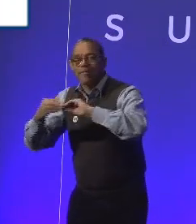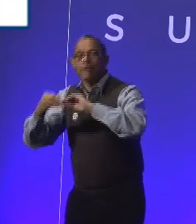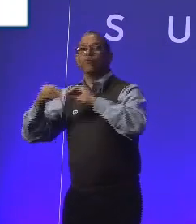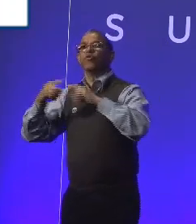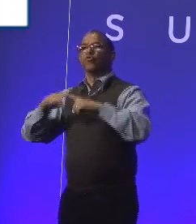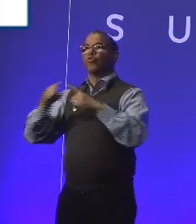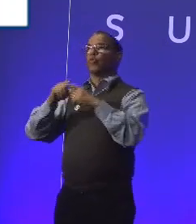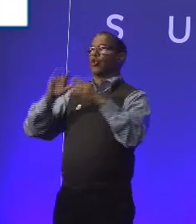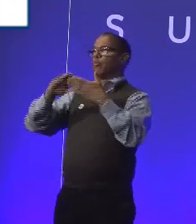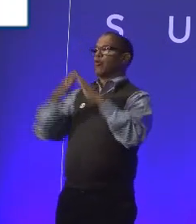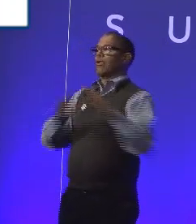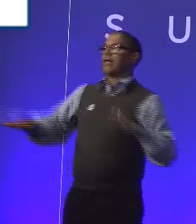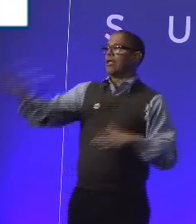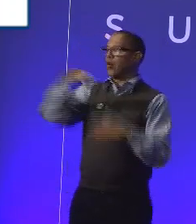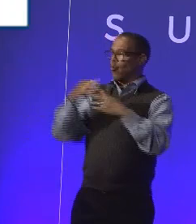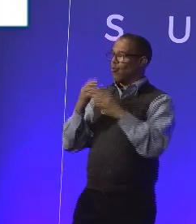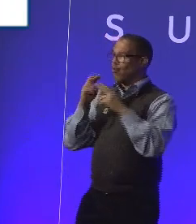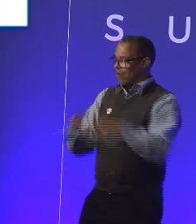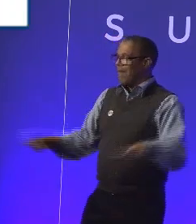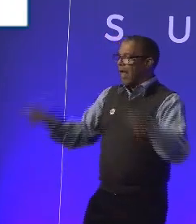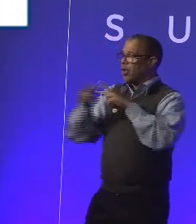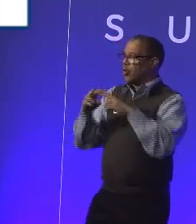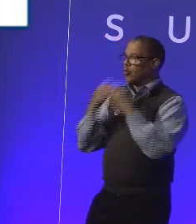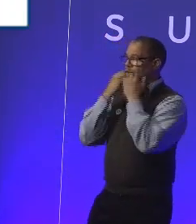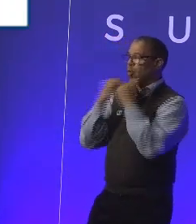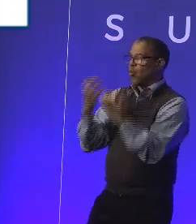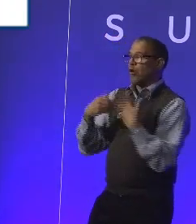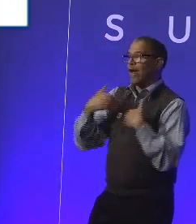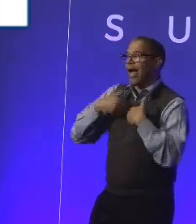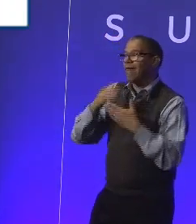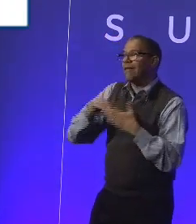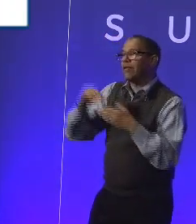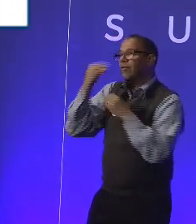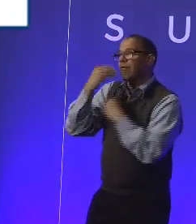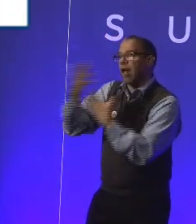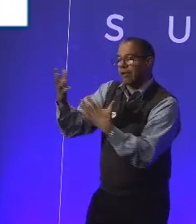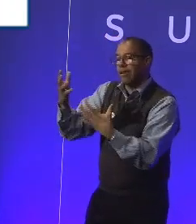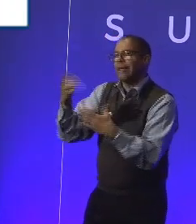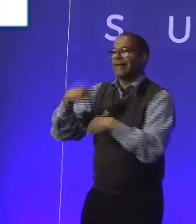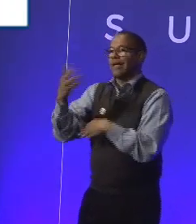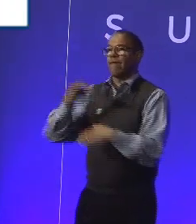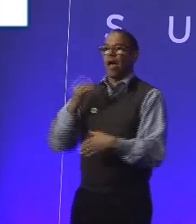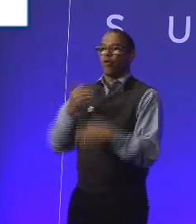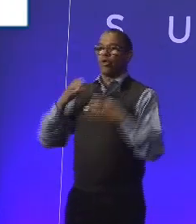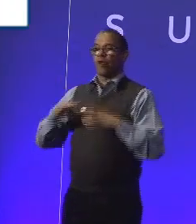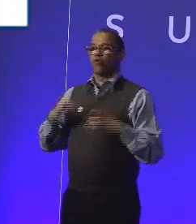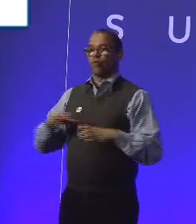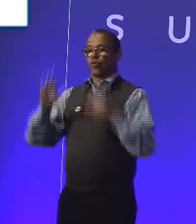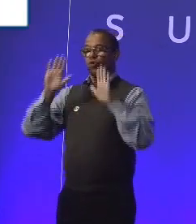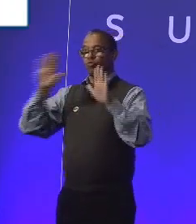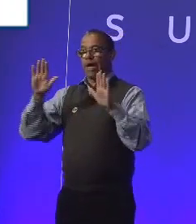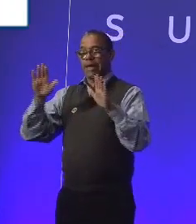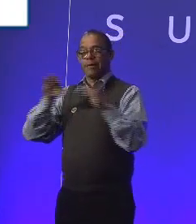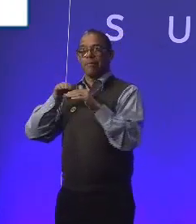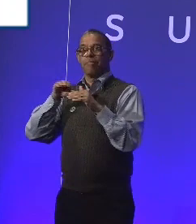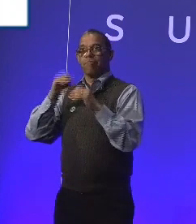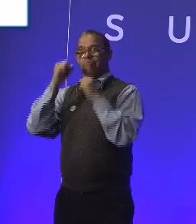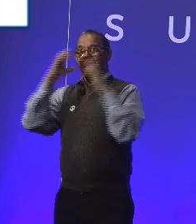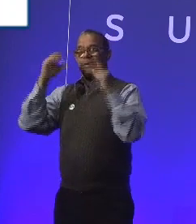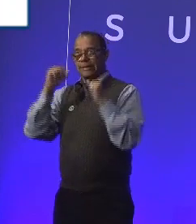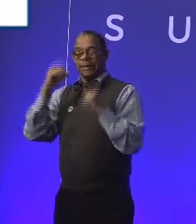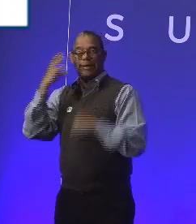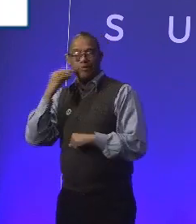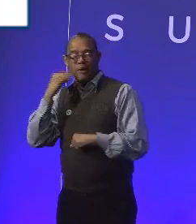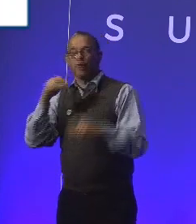value you as work coaches, and we want you to have this knowledge so that you can go and give our customers a great, amazing experience. But there's also one